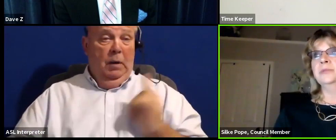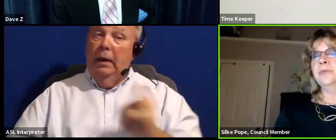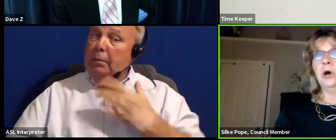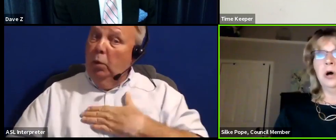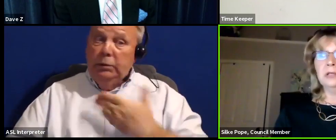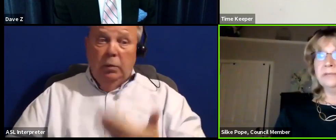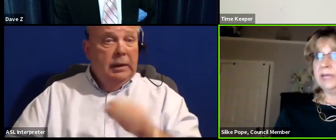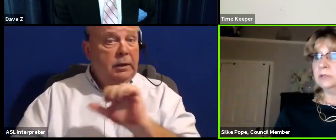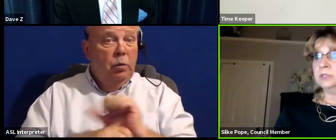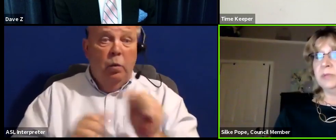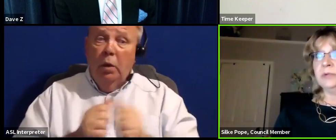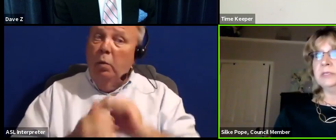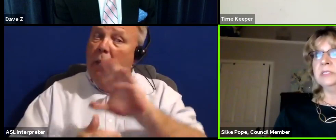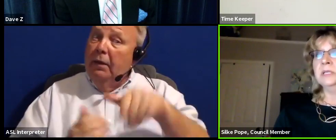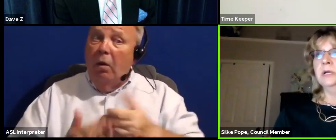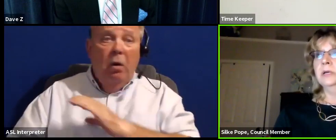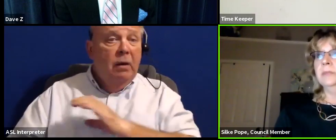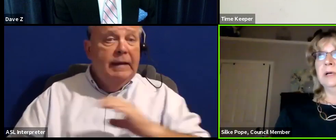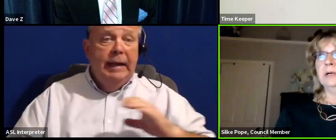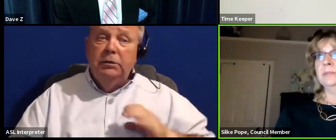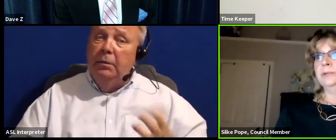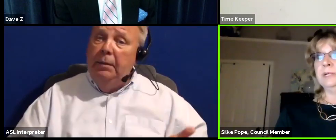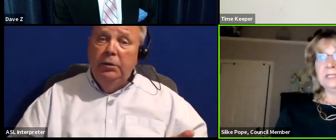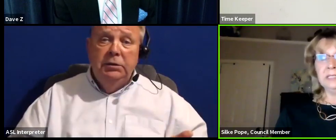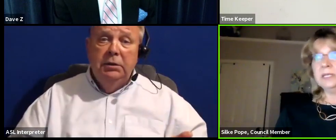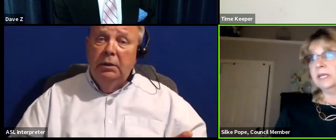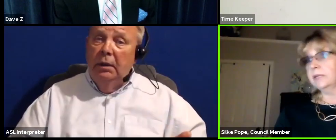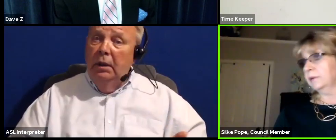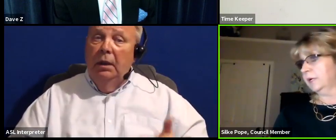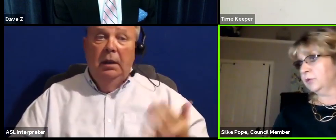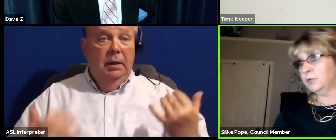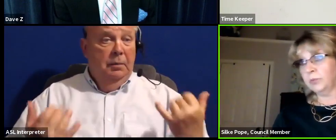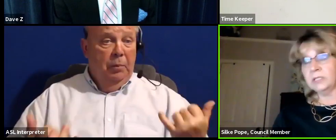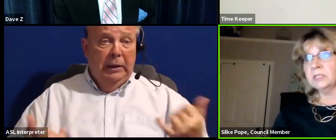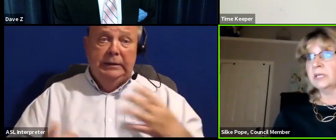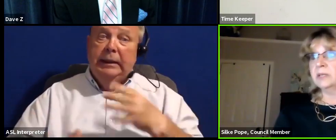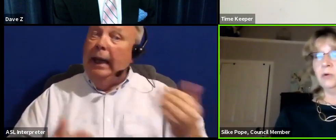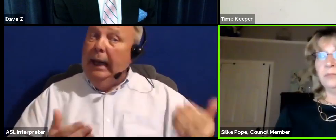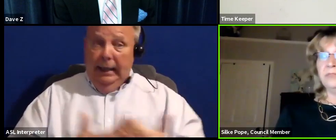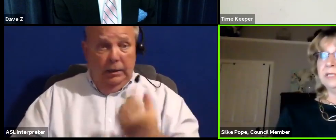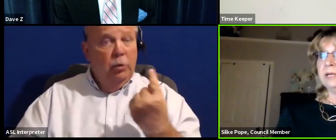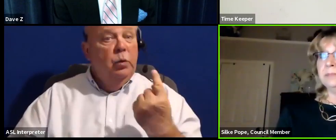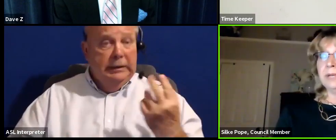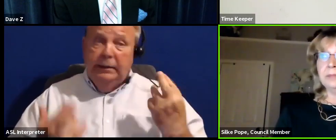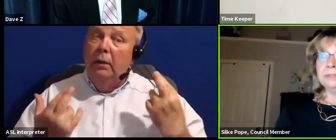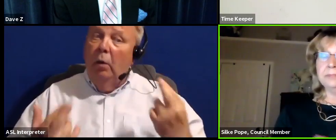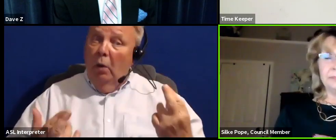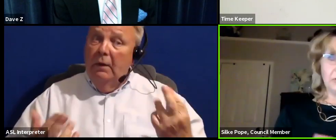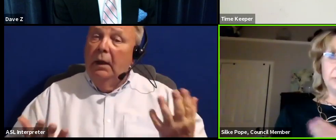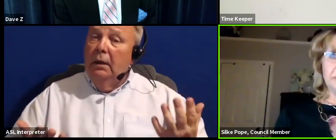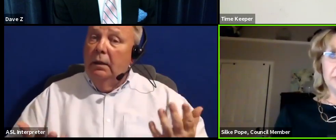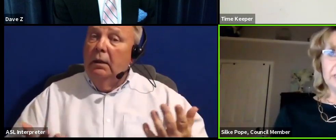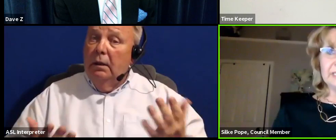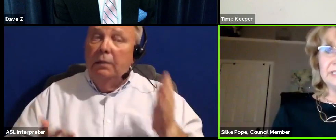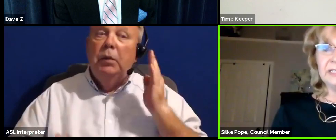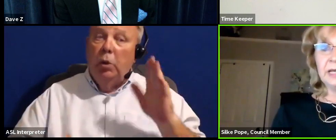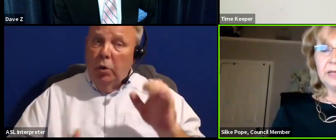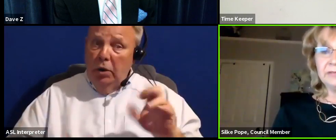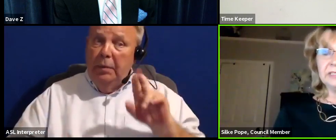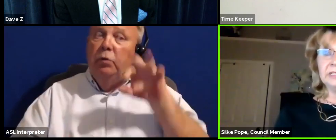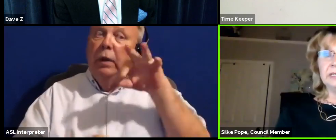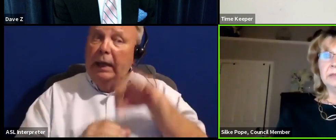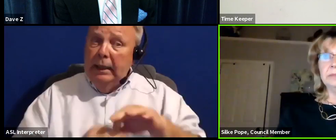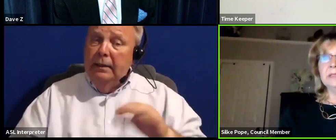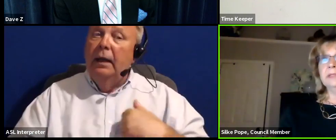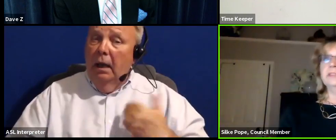to work with all of council members present and new ones. And hopefully I'm going to be re-elected and